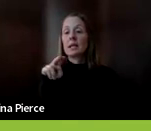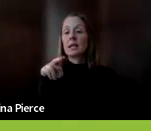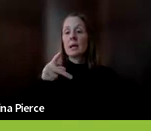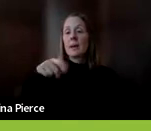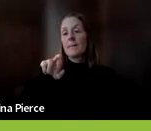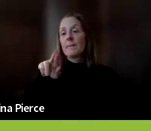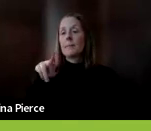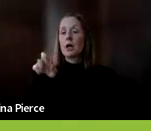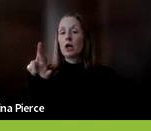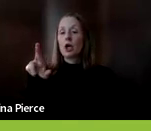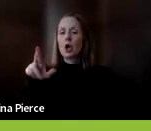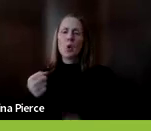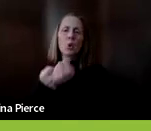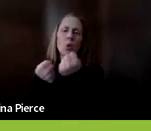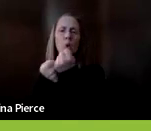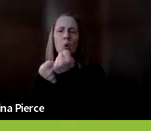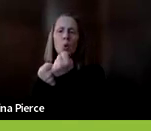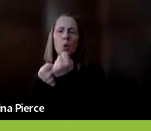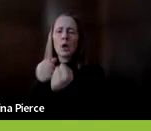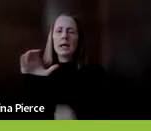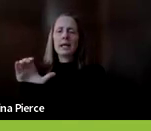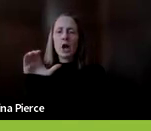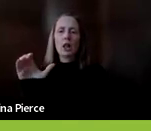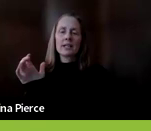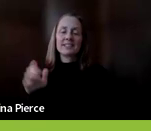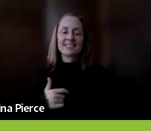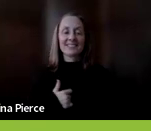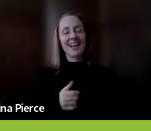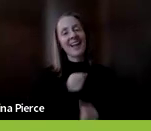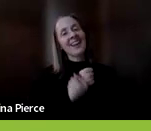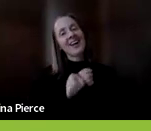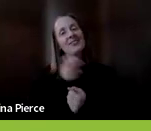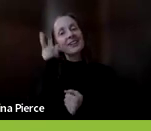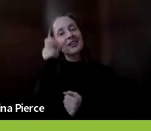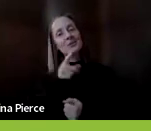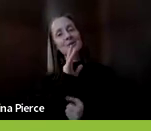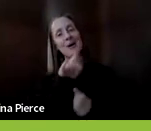Carolyn. Yay. Thanks, Caitlin. I love hearing you talk about AAC.